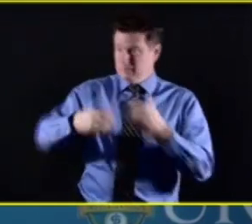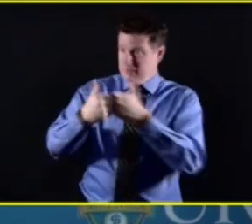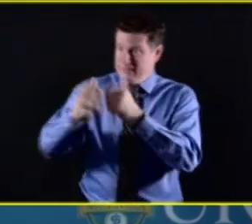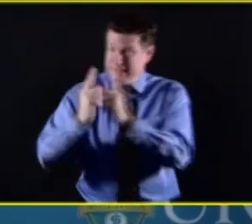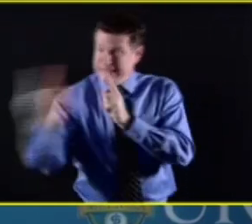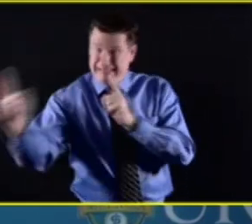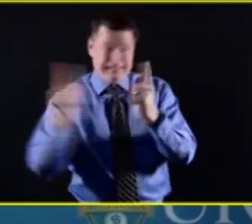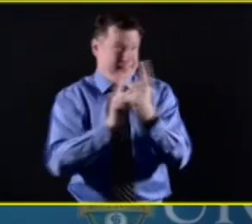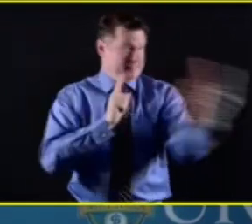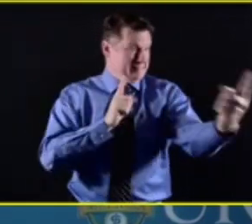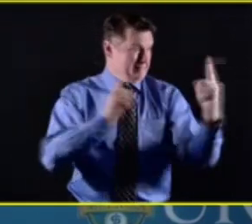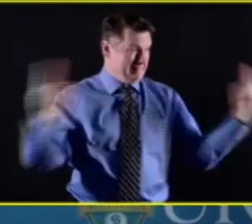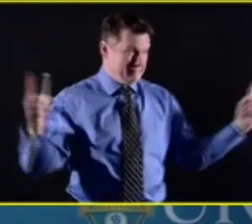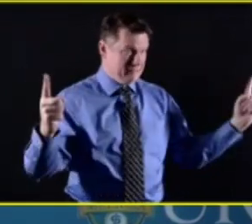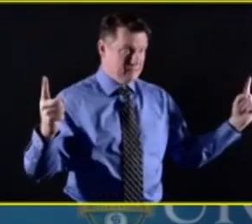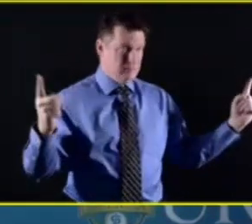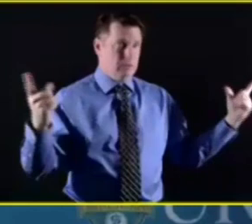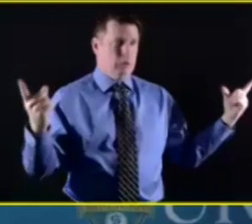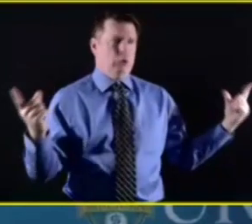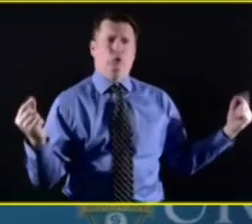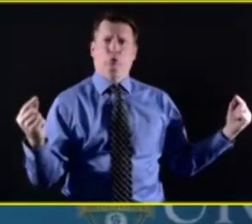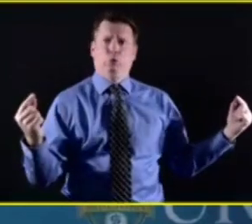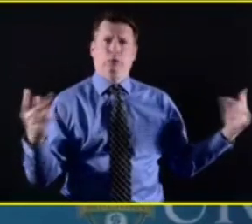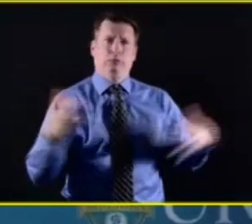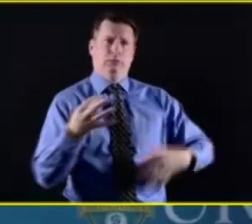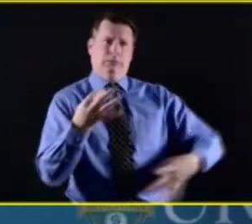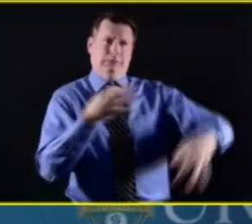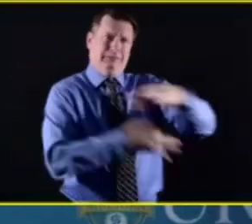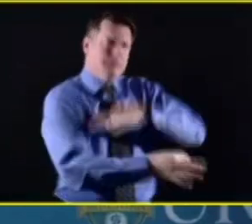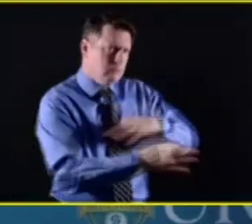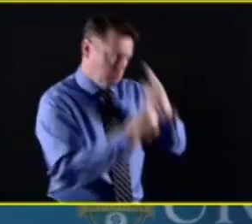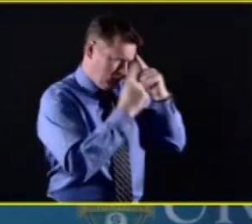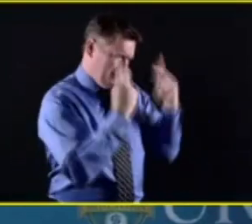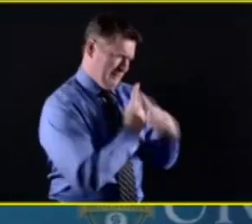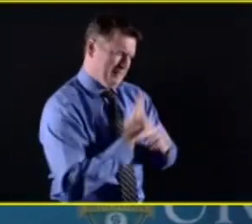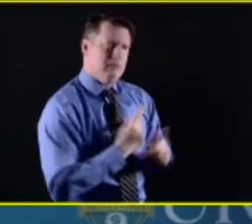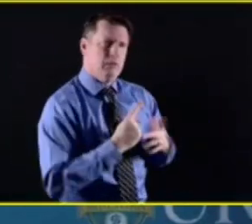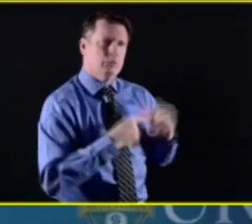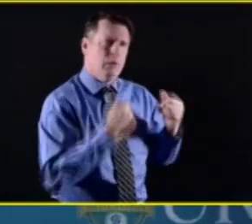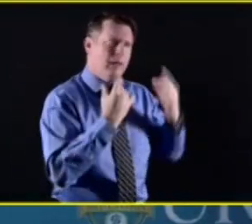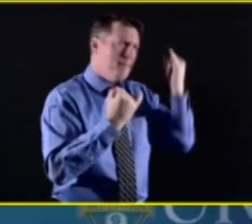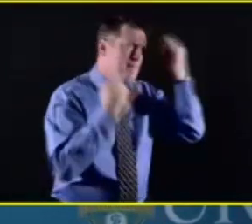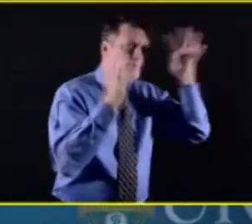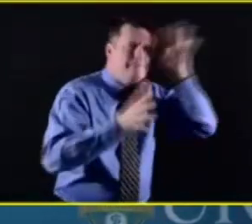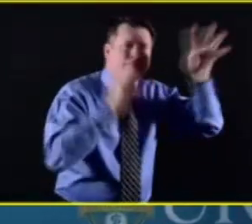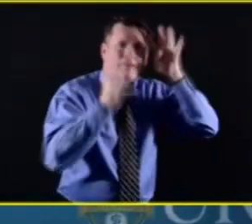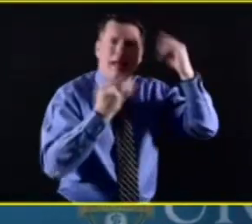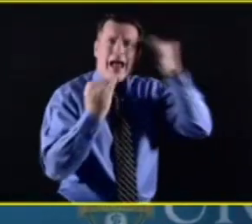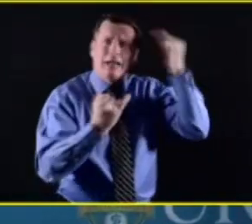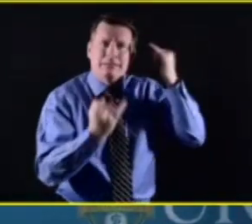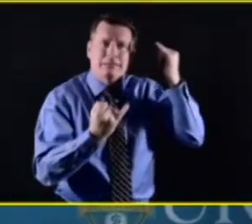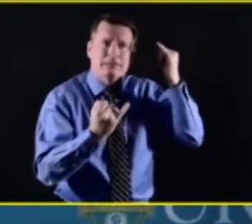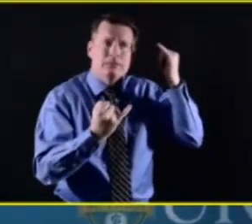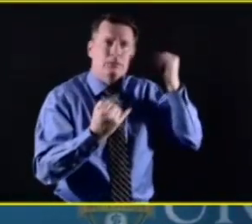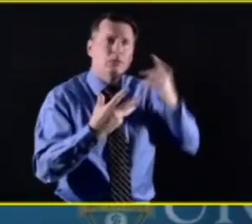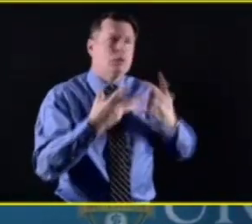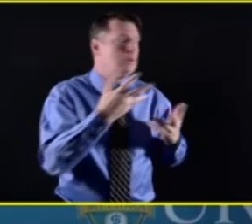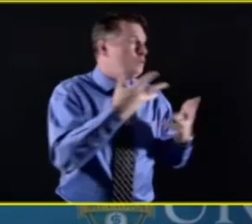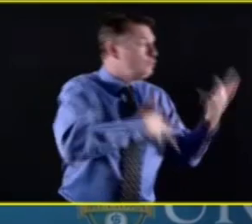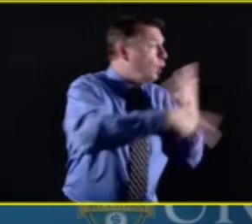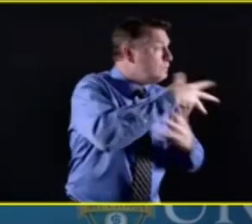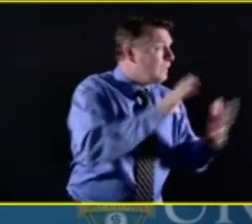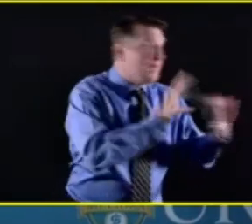that, uh, we have new ways of maintaining, making and maintaining social connections, uh, using